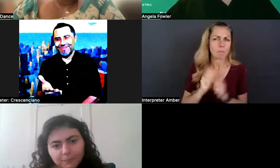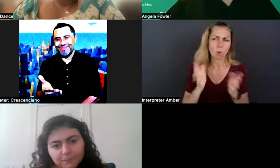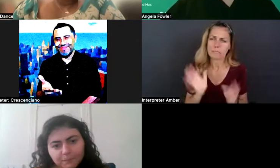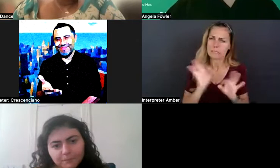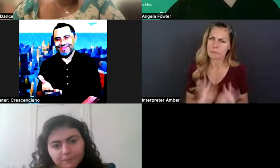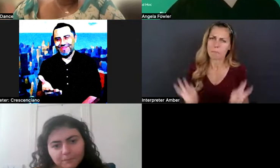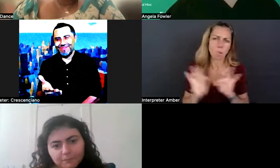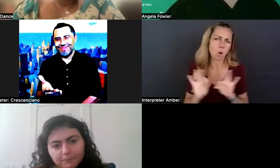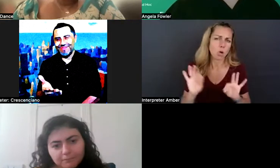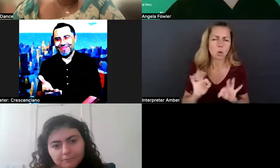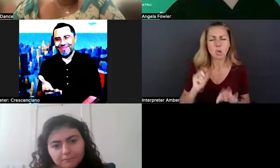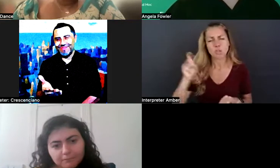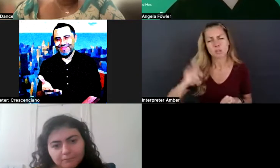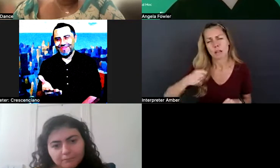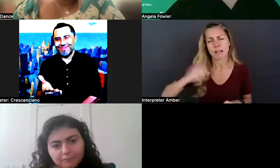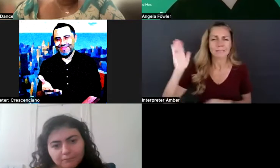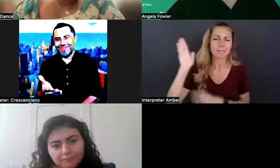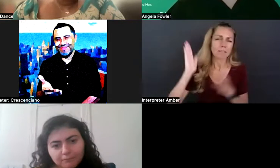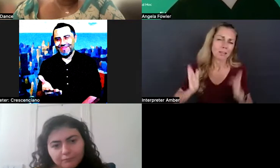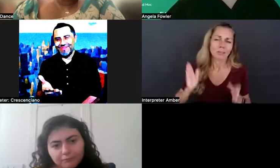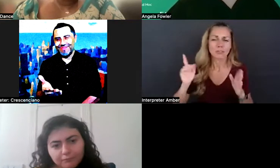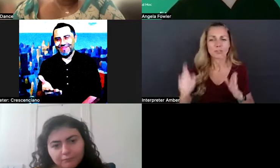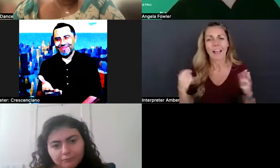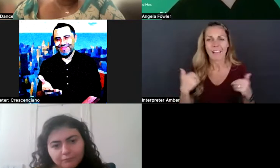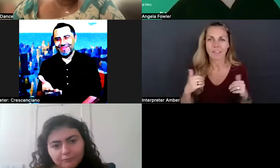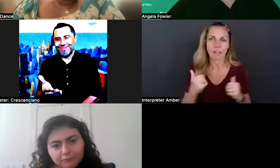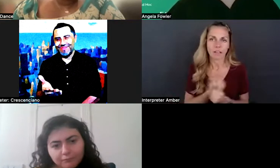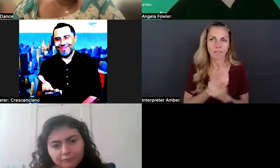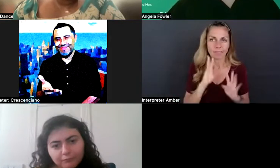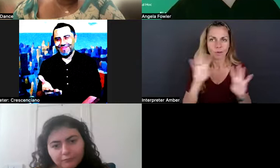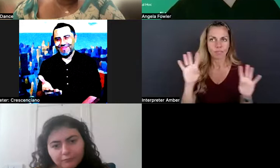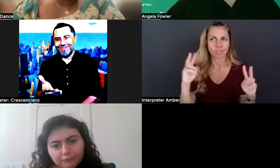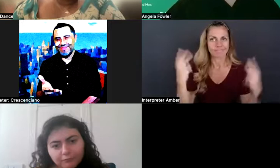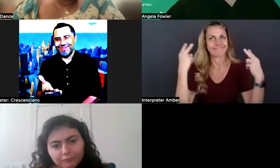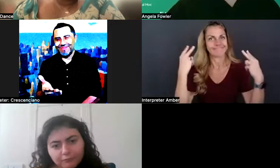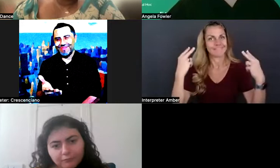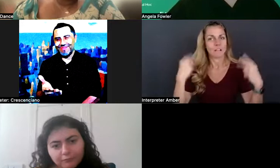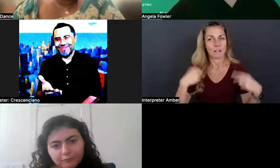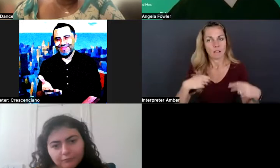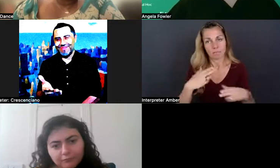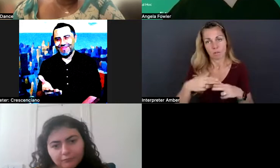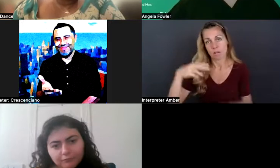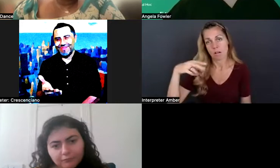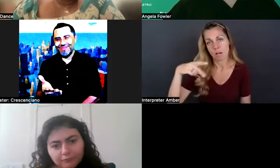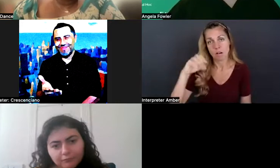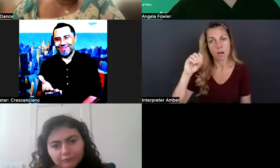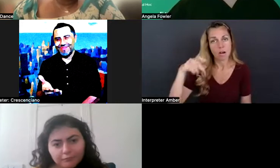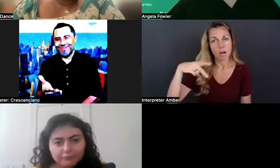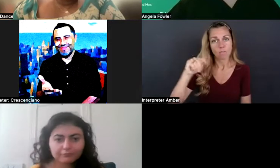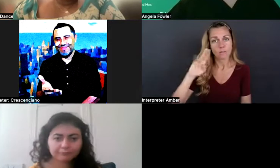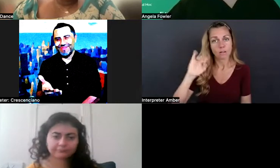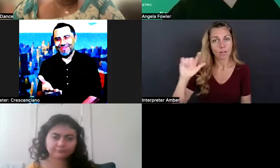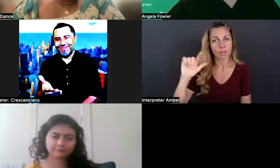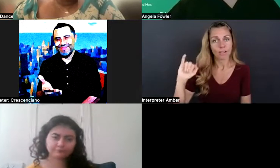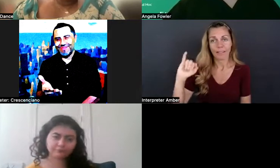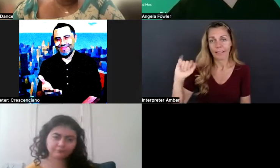have speakers and let's have all of these optical, I mean, I'm going to call it an optical illusion because that's what it really is. N team to me